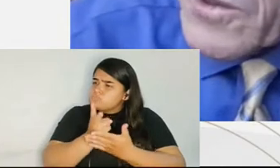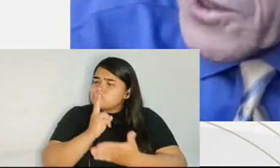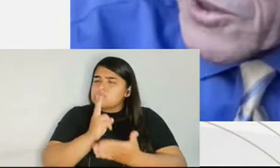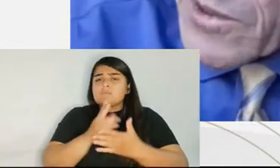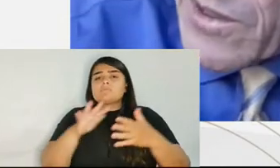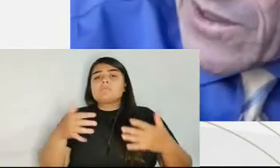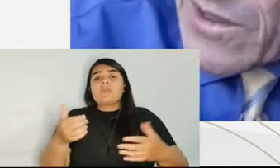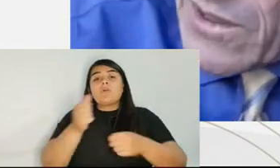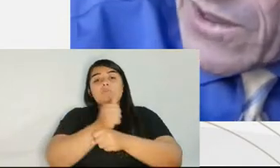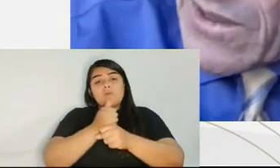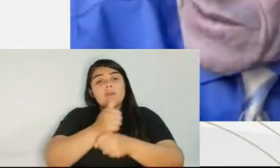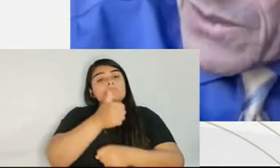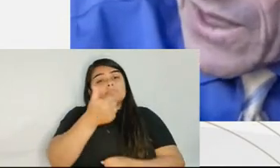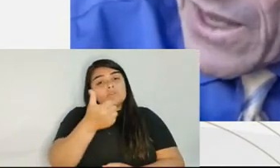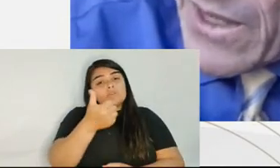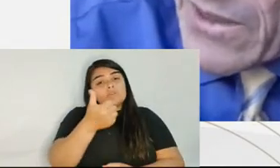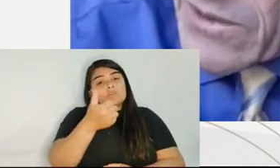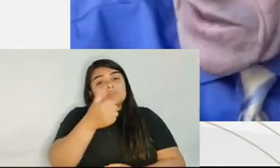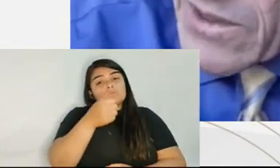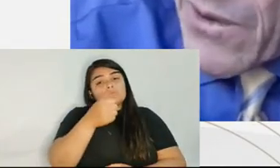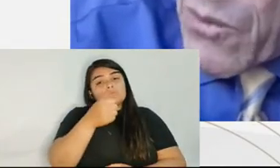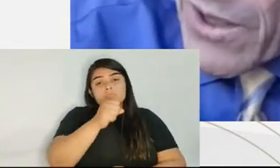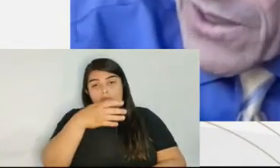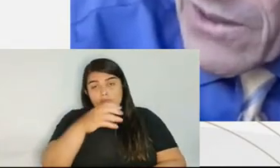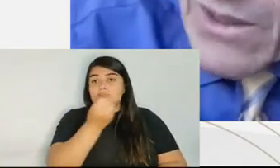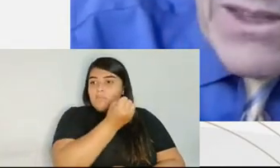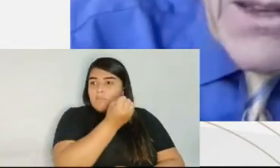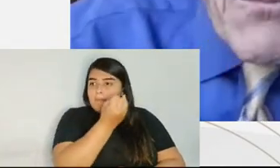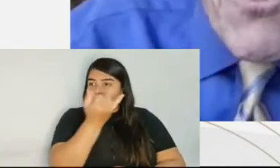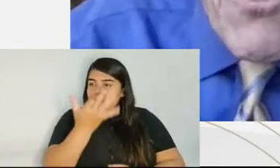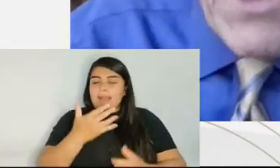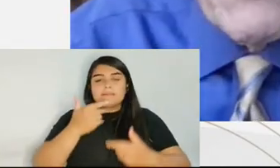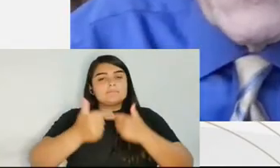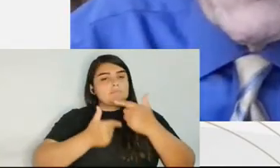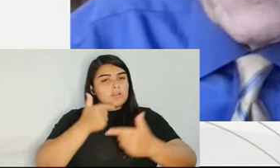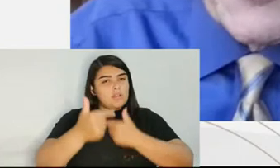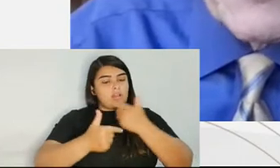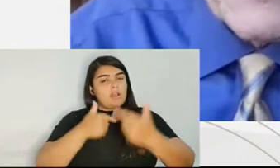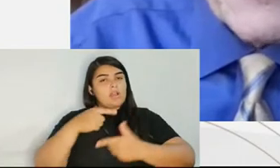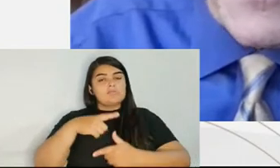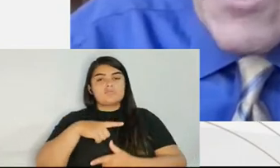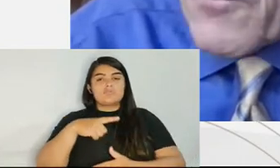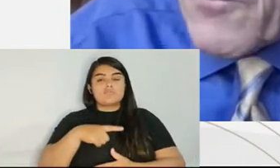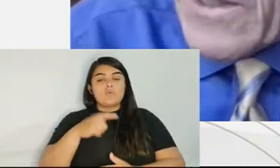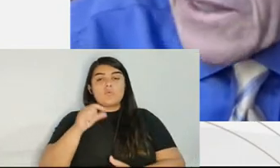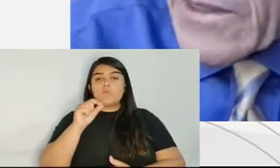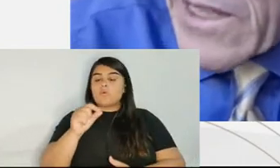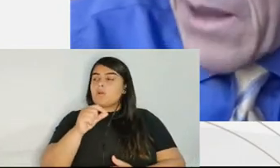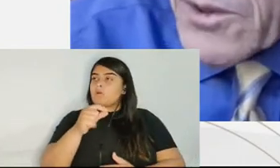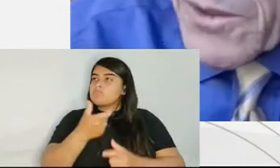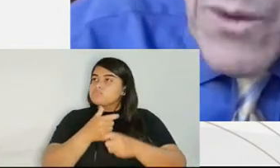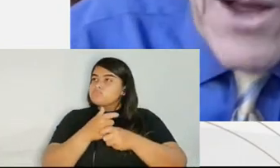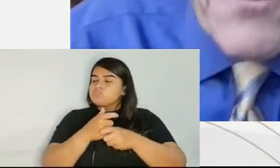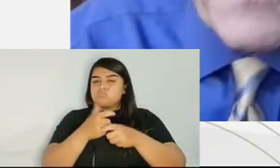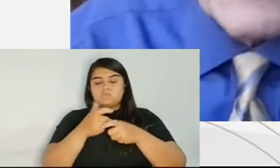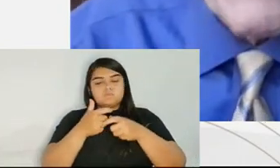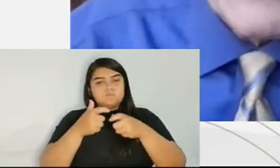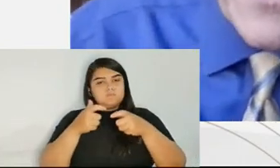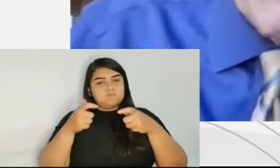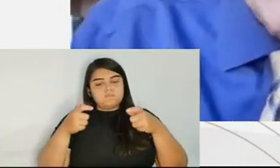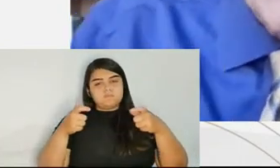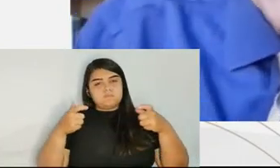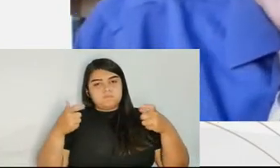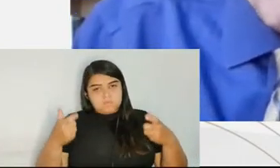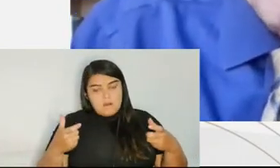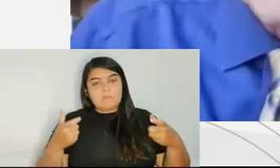his jurisdiction began to skyrocket, probably because of the establishment around the